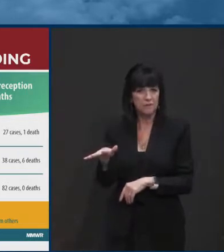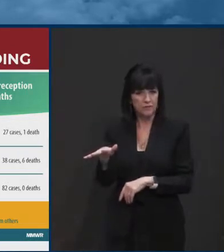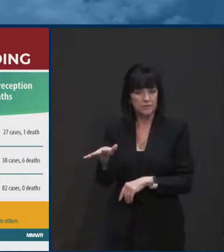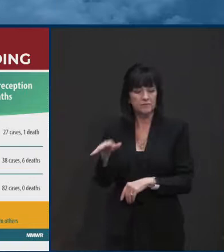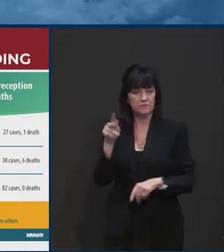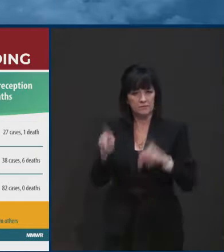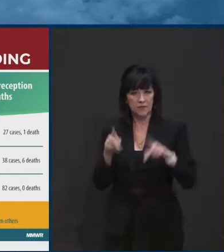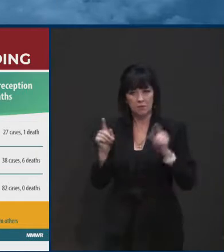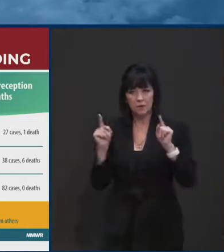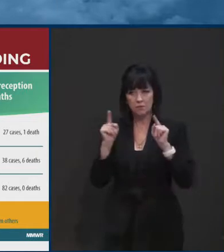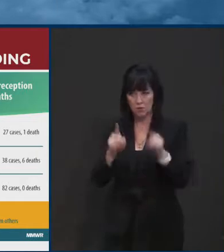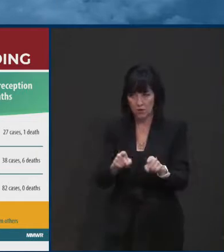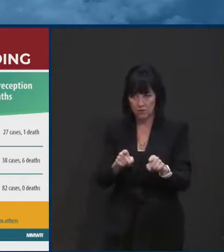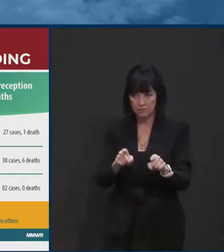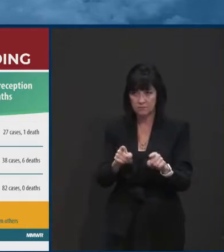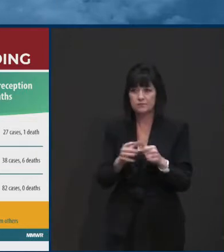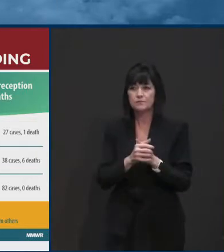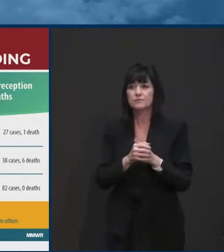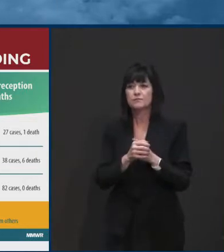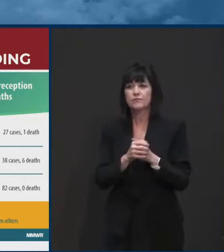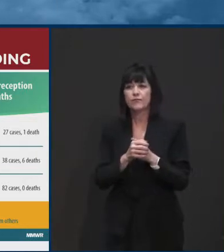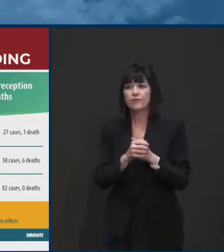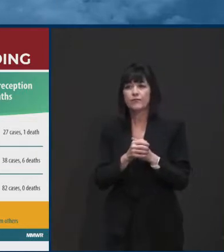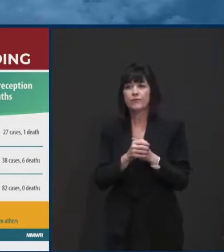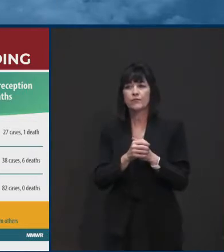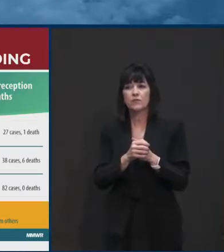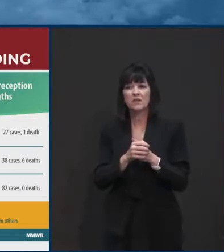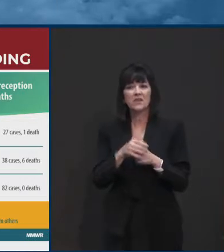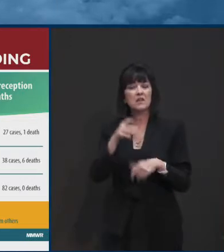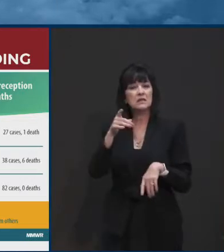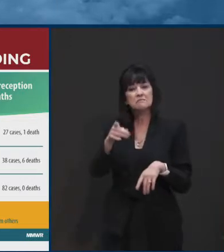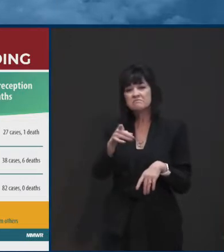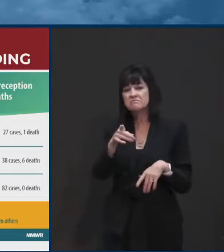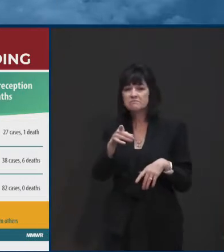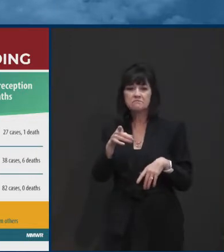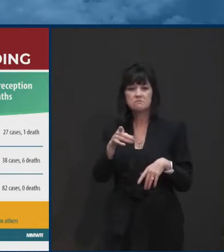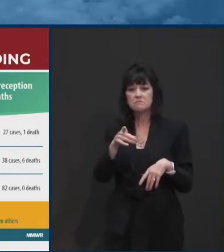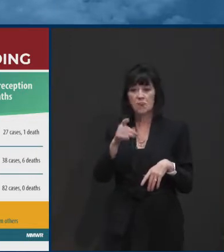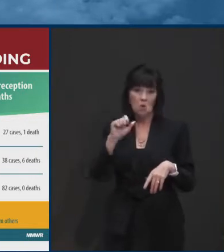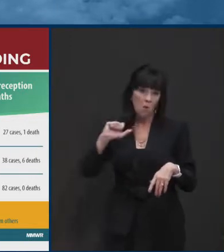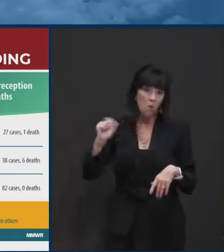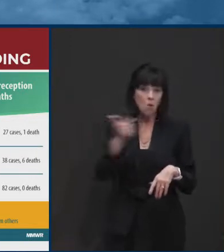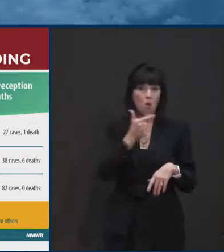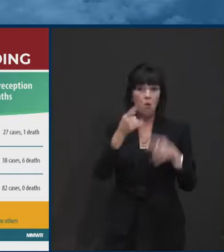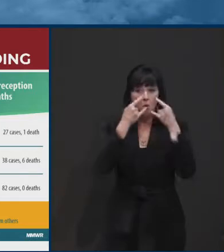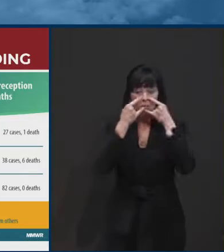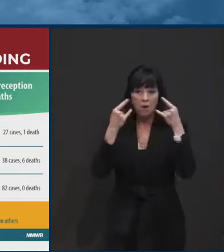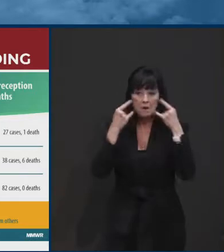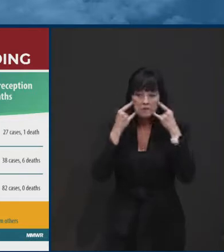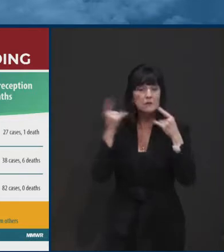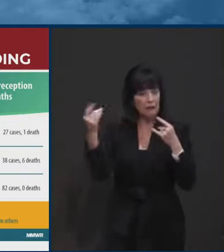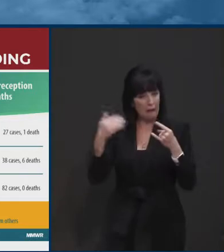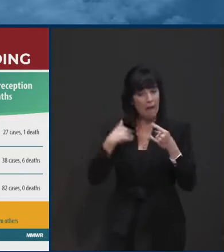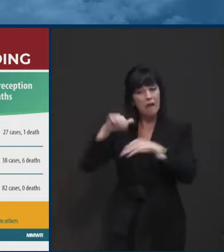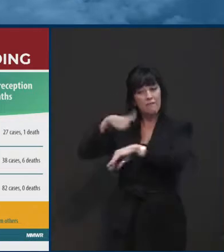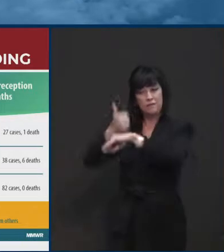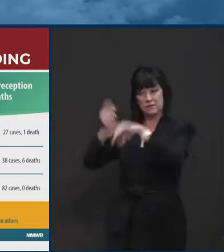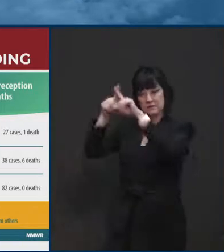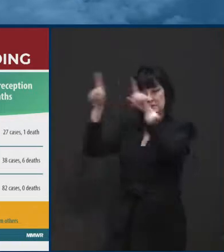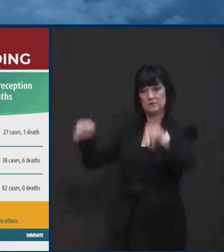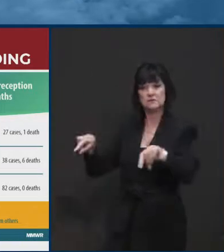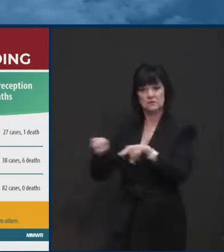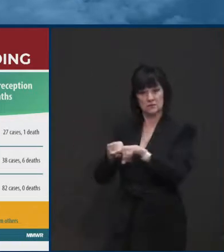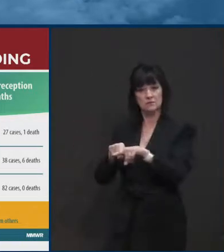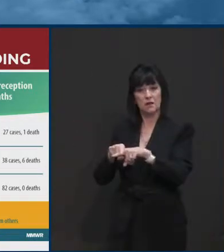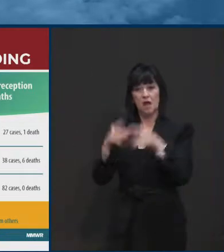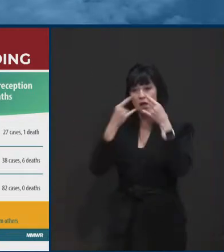poor face covering and social distancing. So really limited mitigation, even though they had signage that said, wear a mask, uh, masks